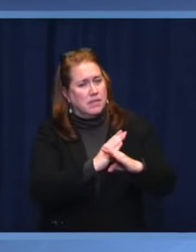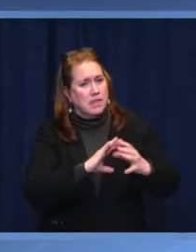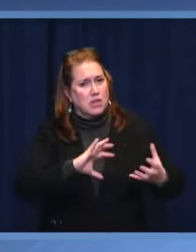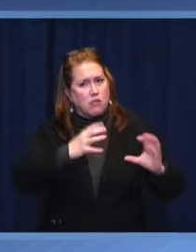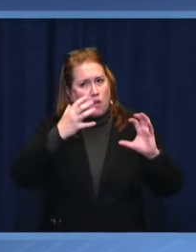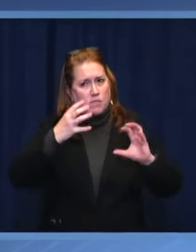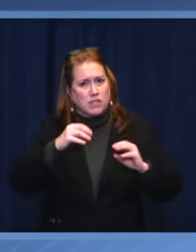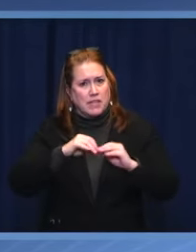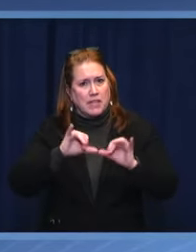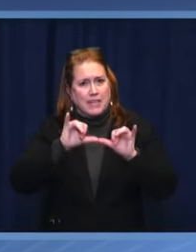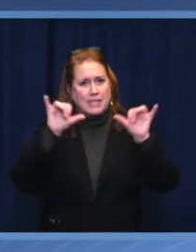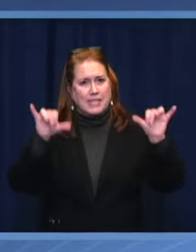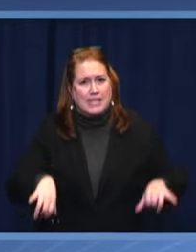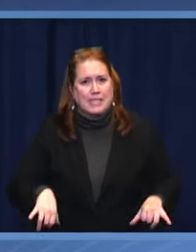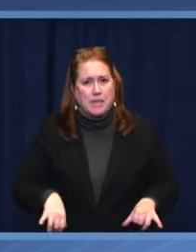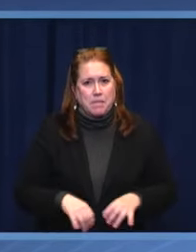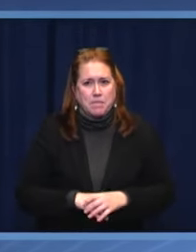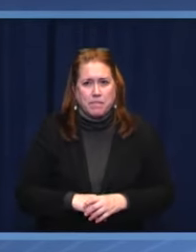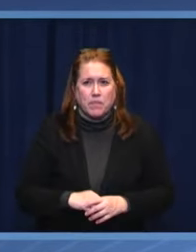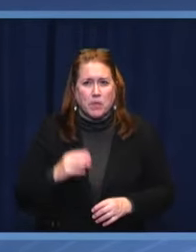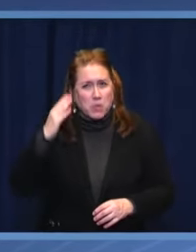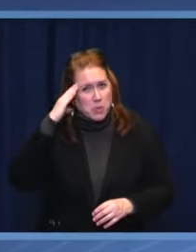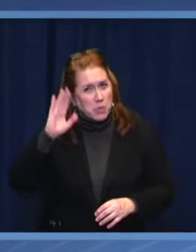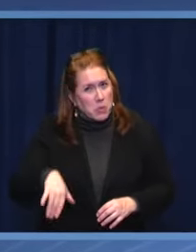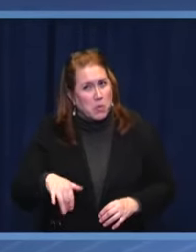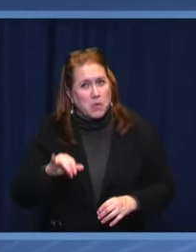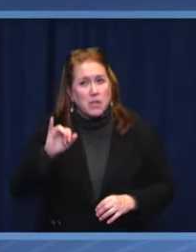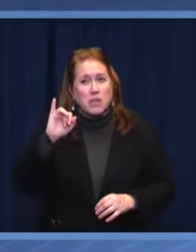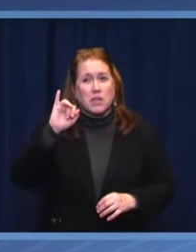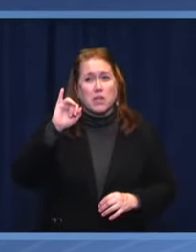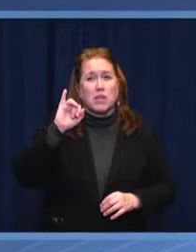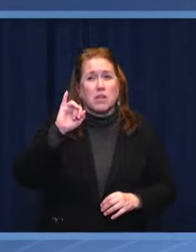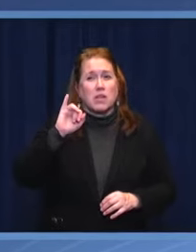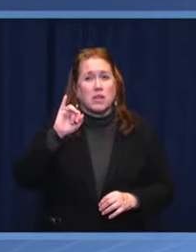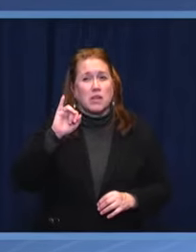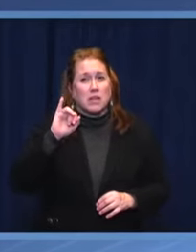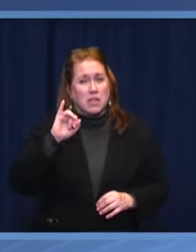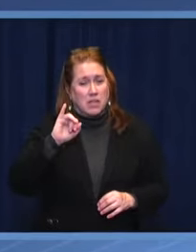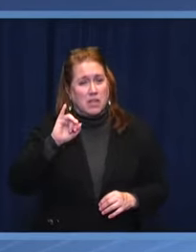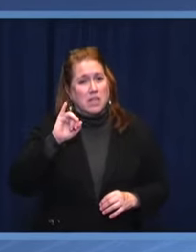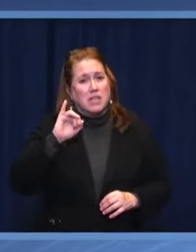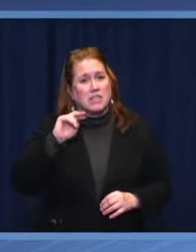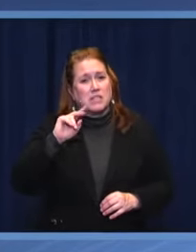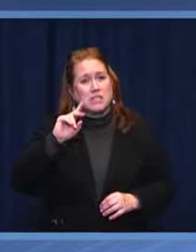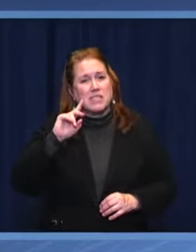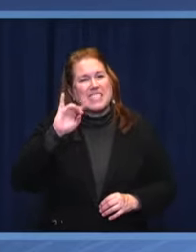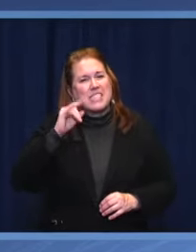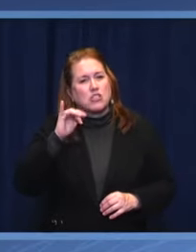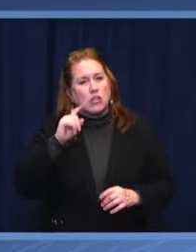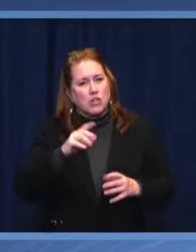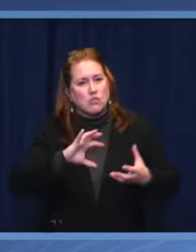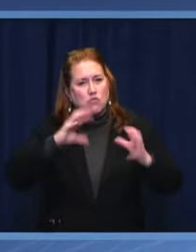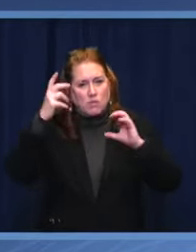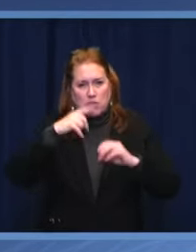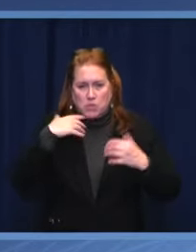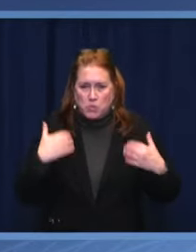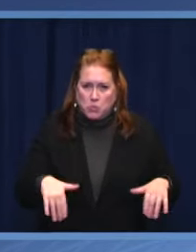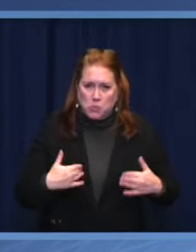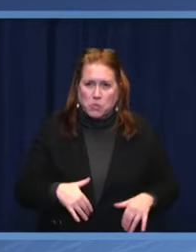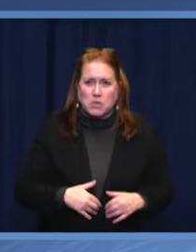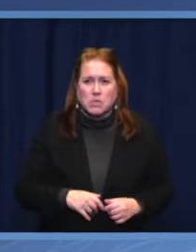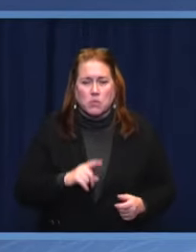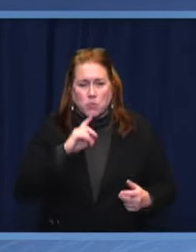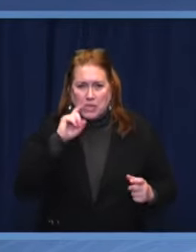We know that institutional corruption and judicial dishonesty sabotages the belief that democracy